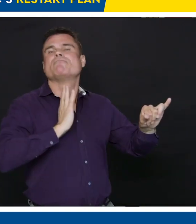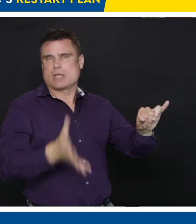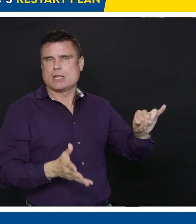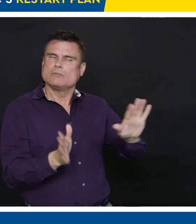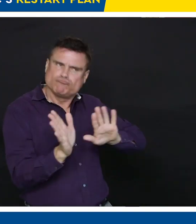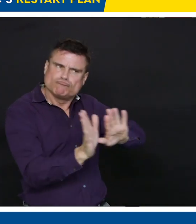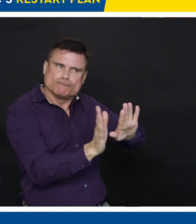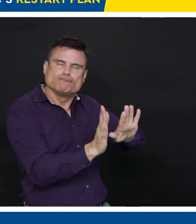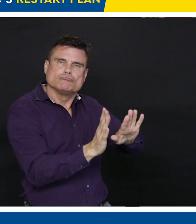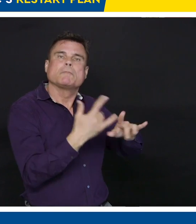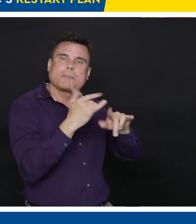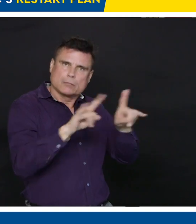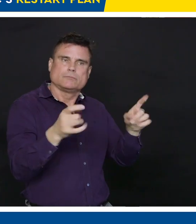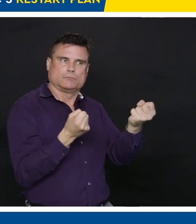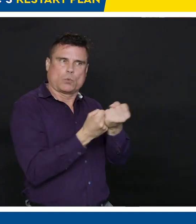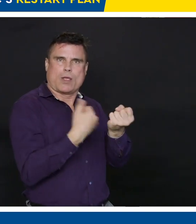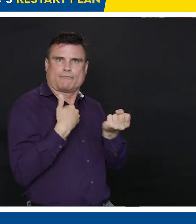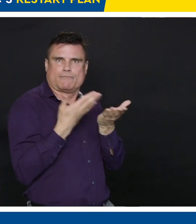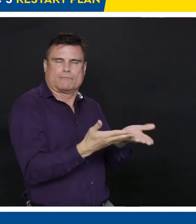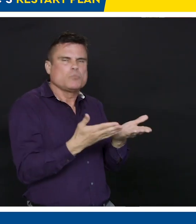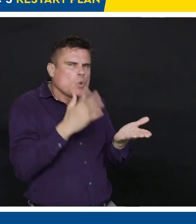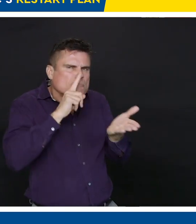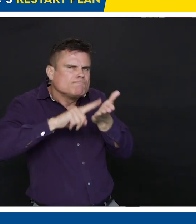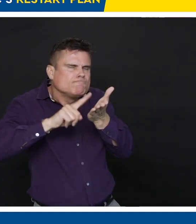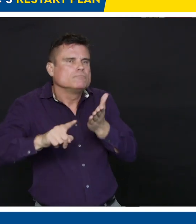Next, our question is from Sean Eckford.